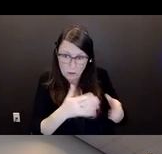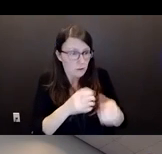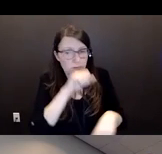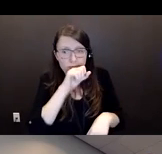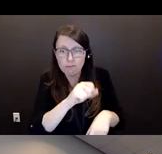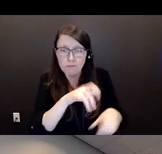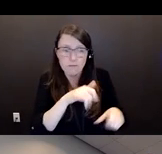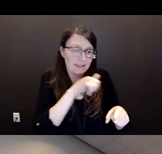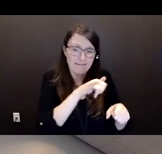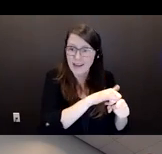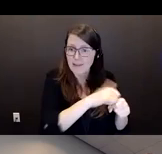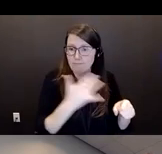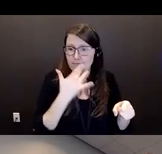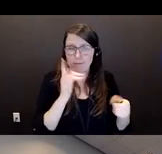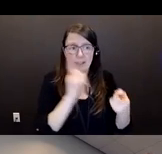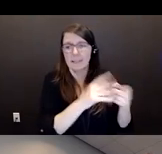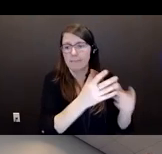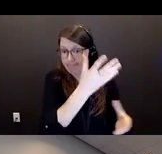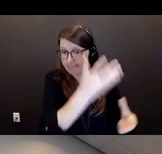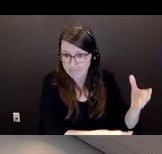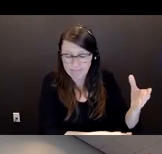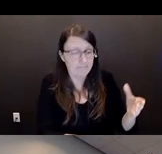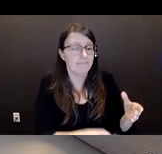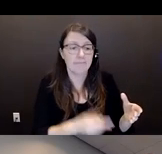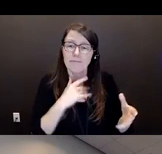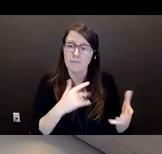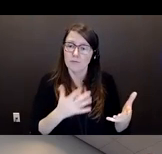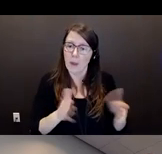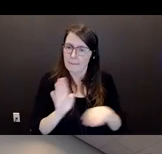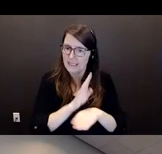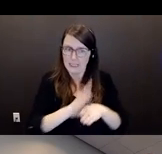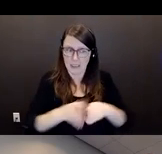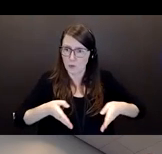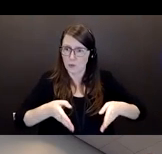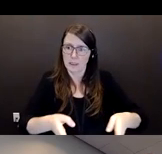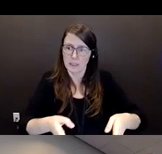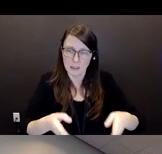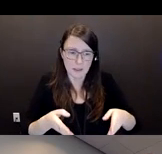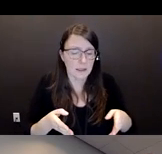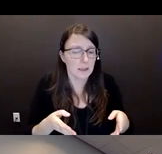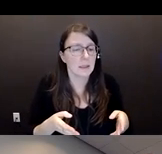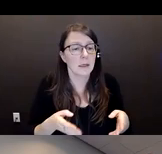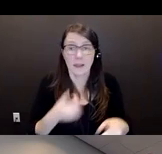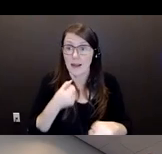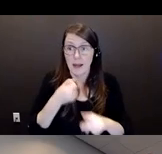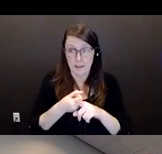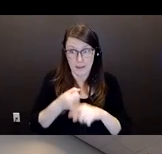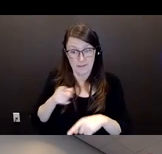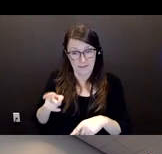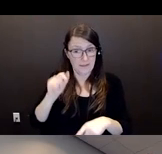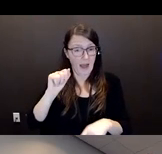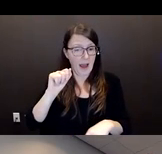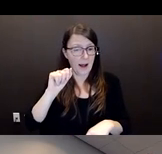end on a fairly major street. And it just so happened that Alexander Budimorovic lived